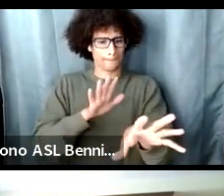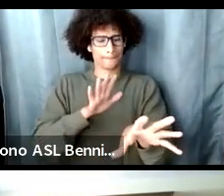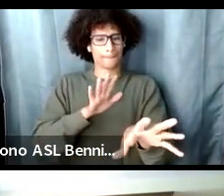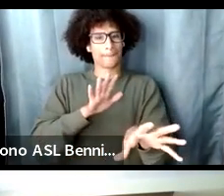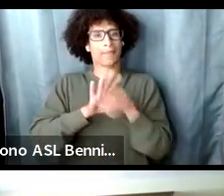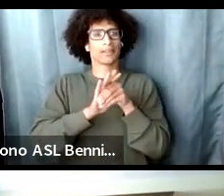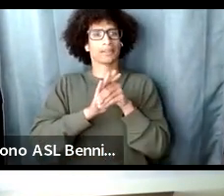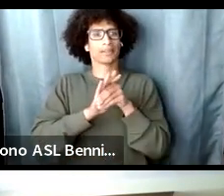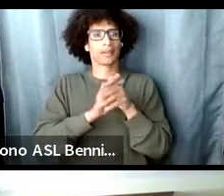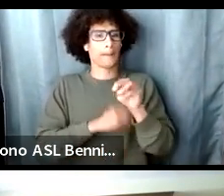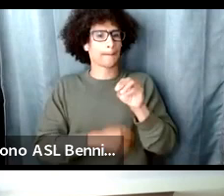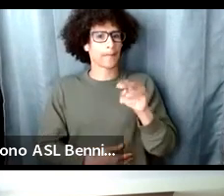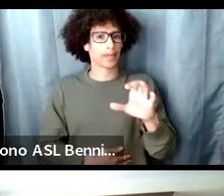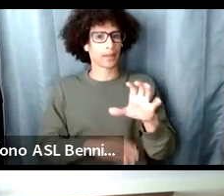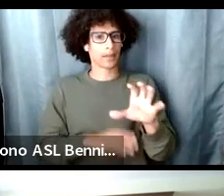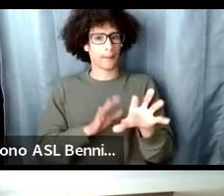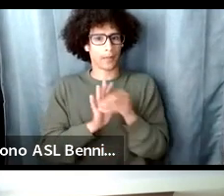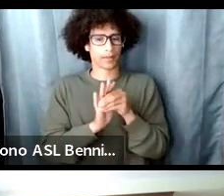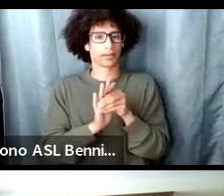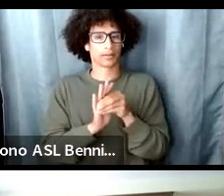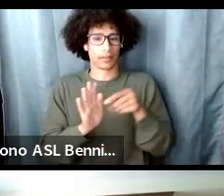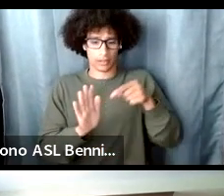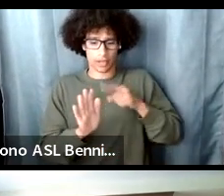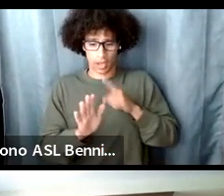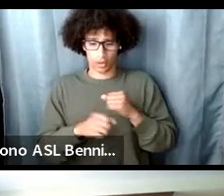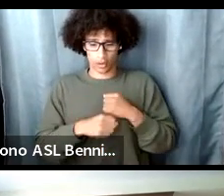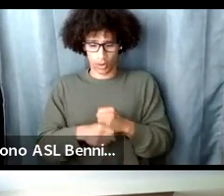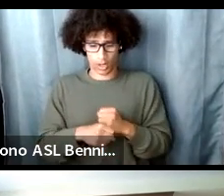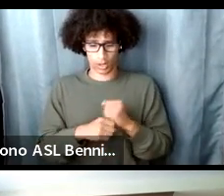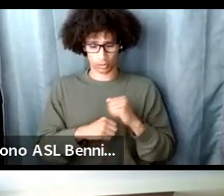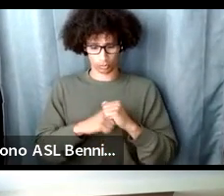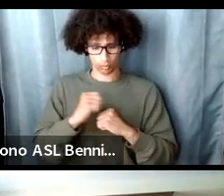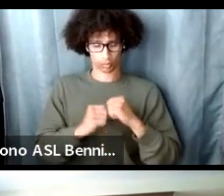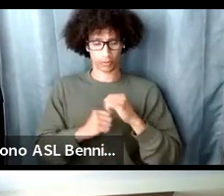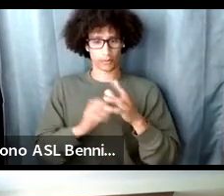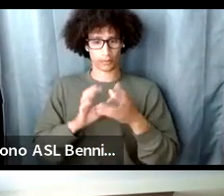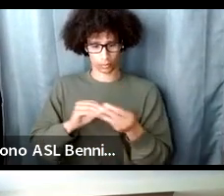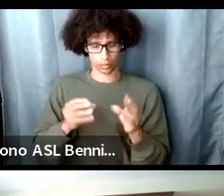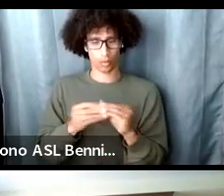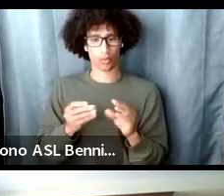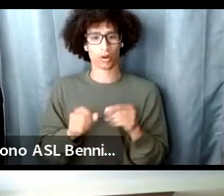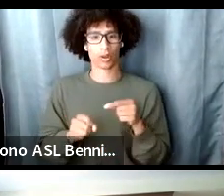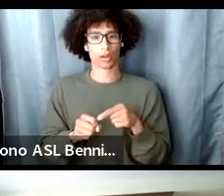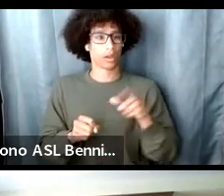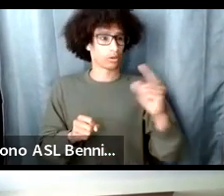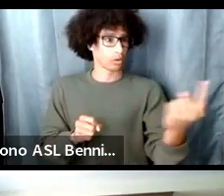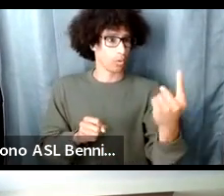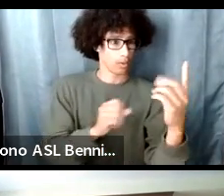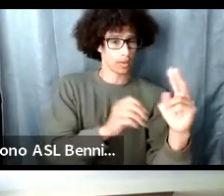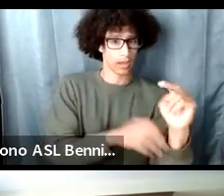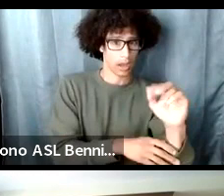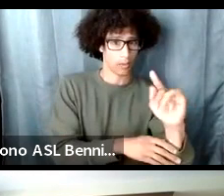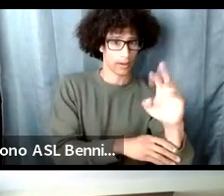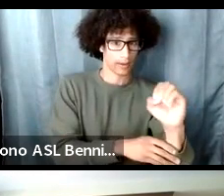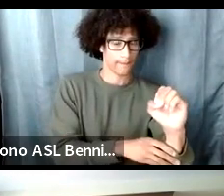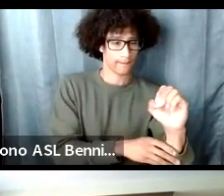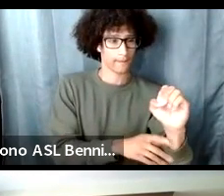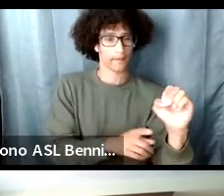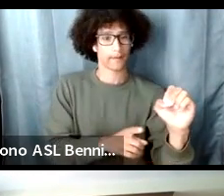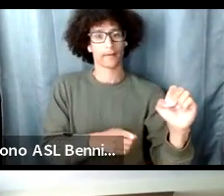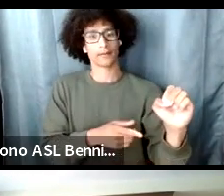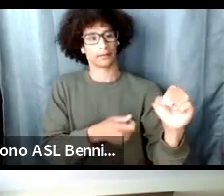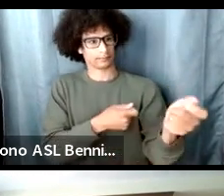the the structure of the story right she's creating someone's narrative she's pulling someone's narrative and then